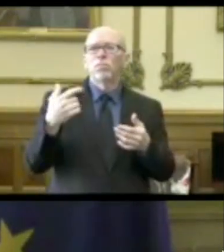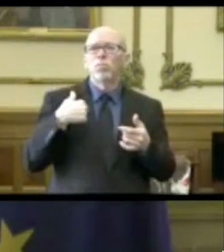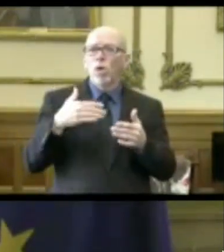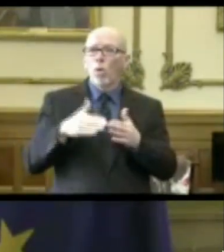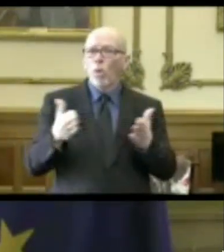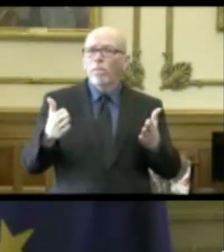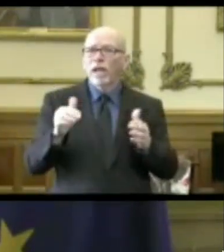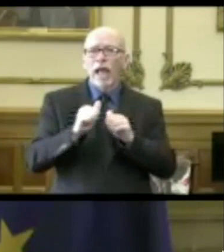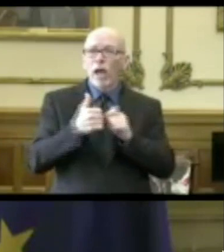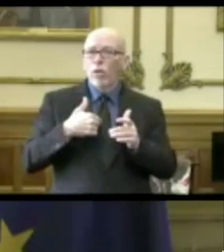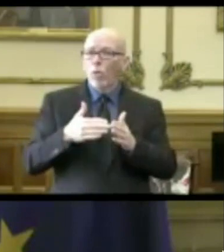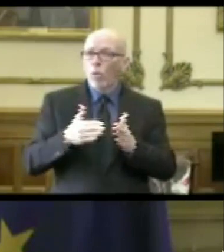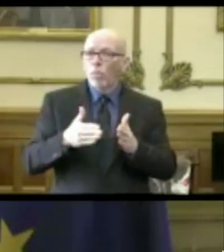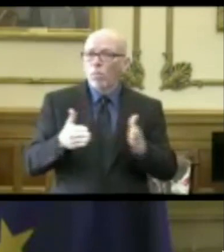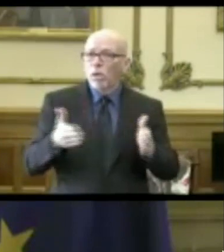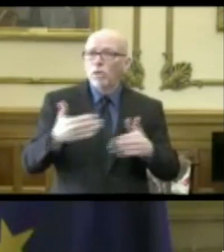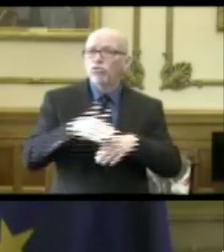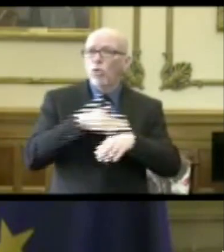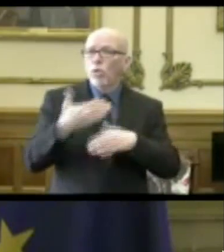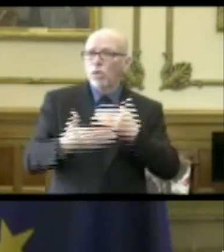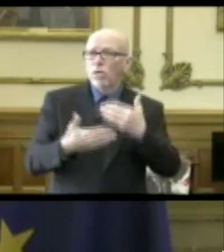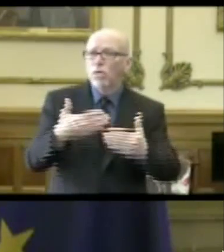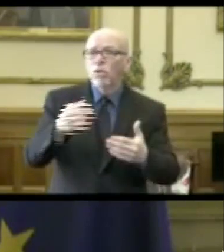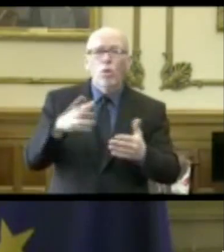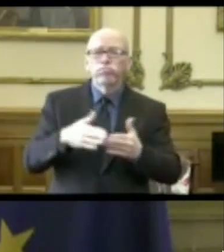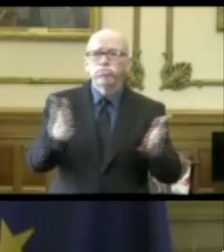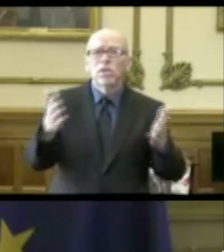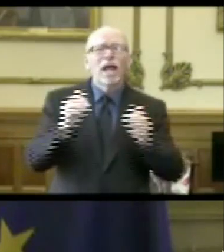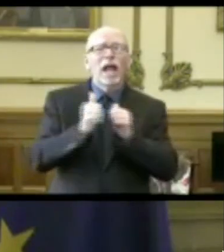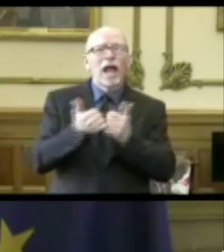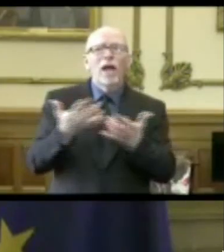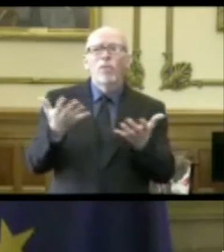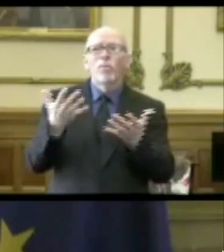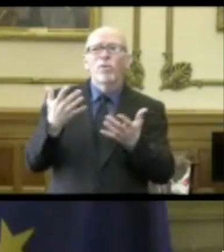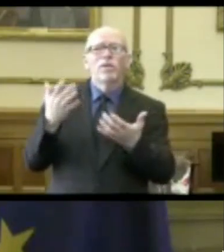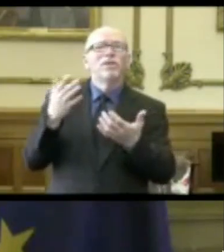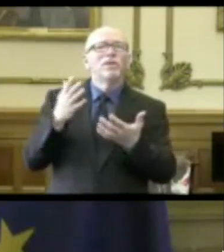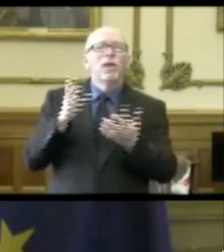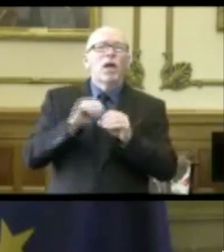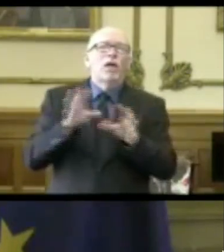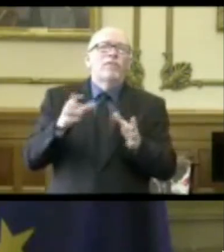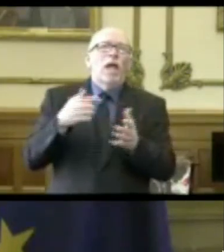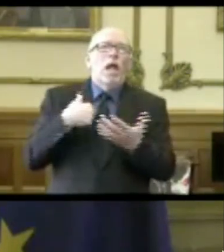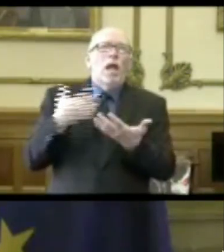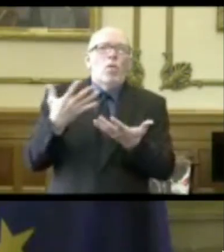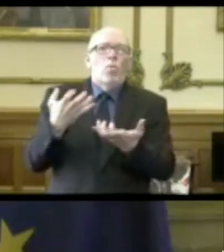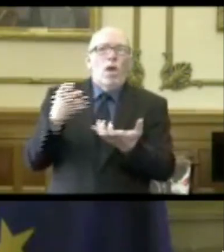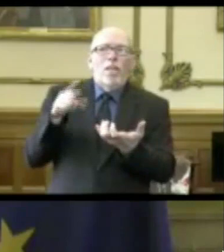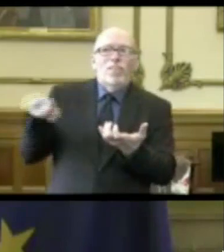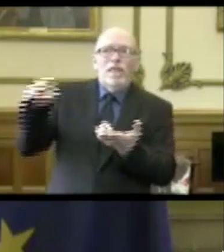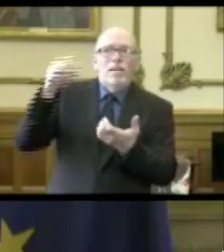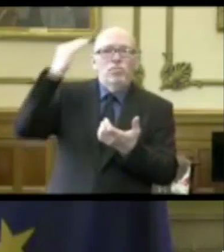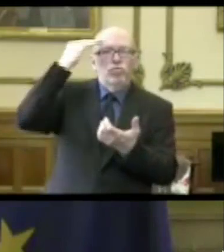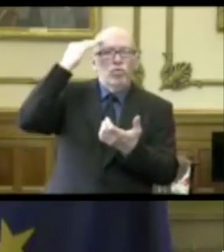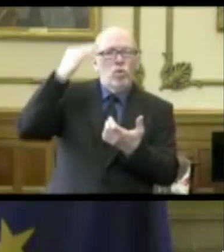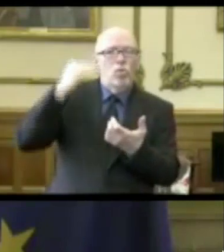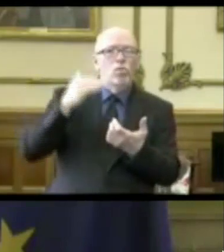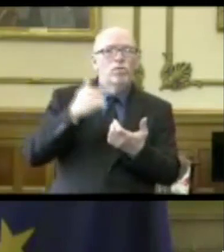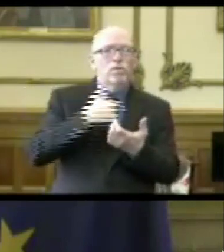up, how we would consider doing that. Obviously, I didn't want, I wanted them to know that we were